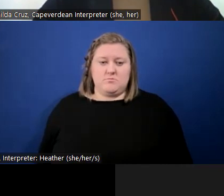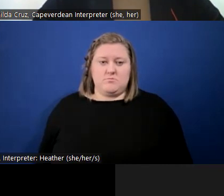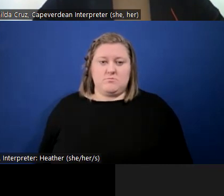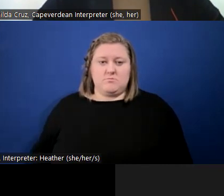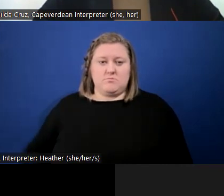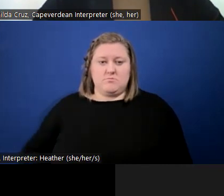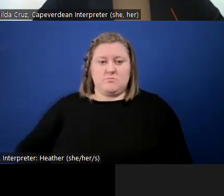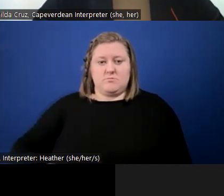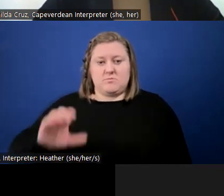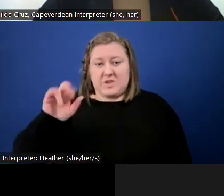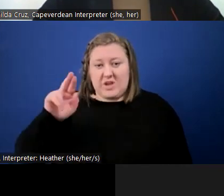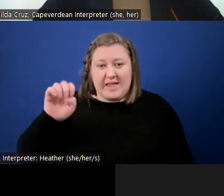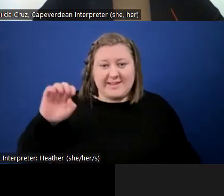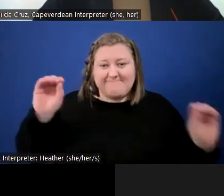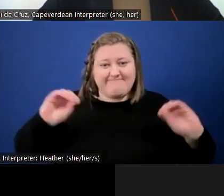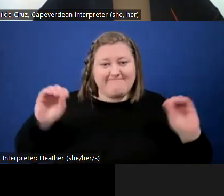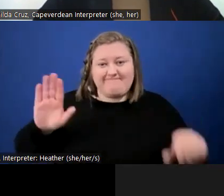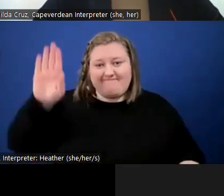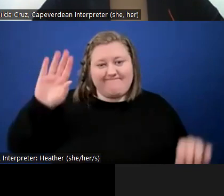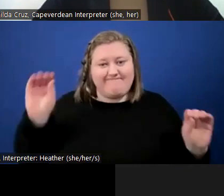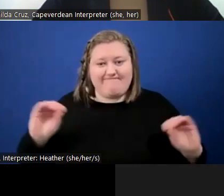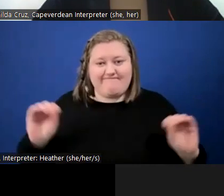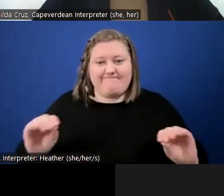I do not see any other hands raised.